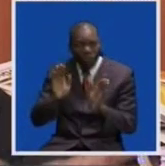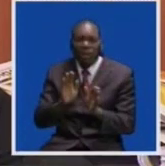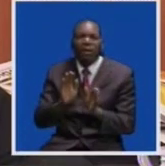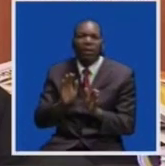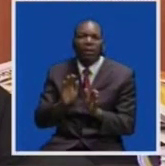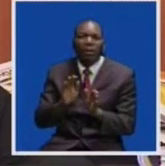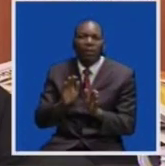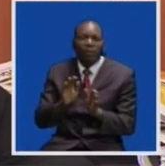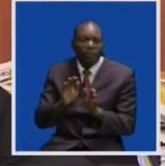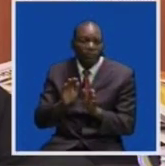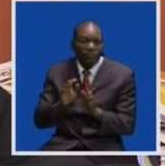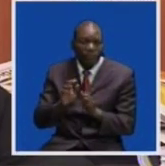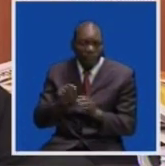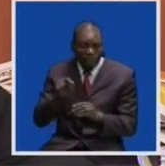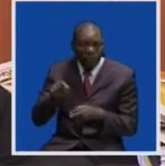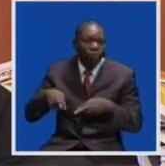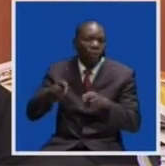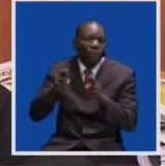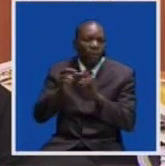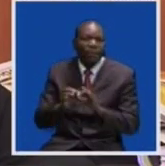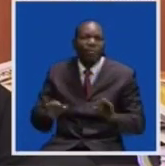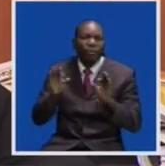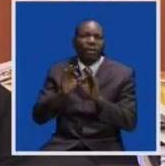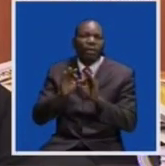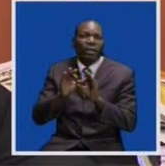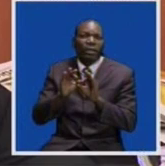airport road is a very important road.